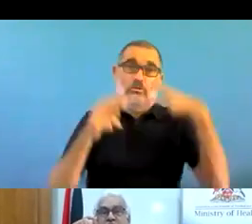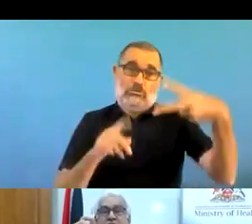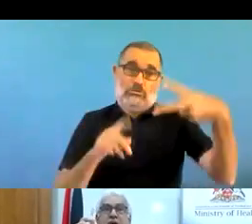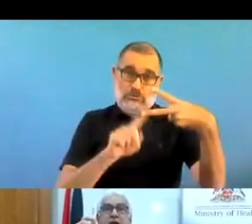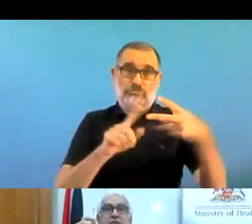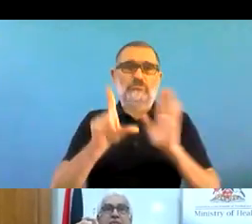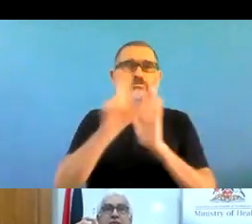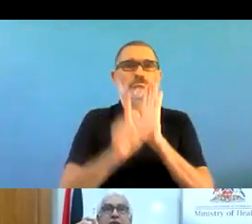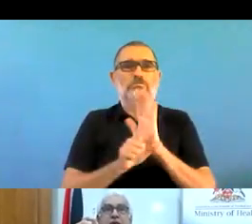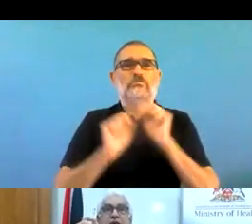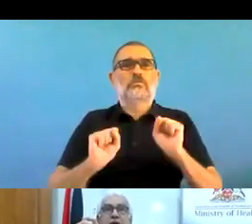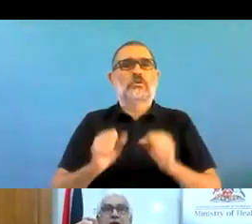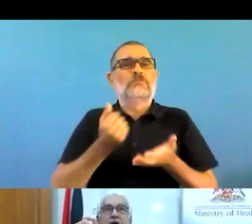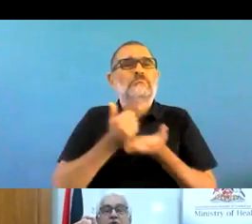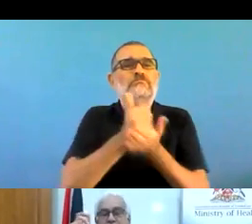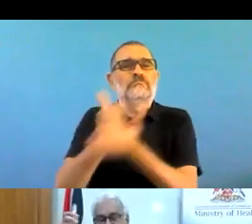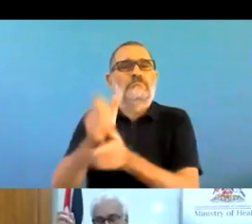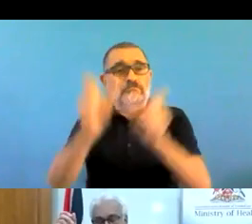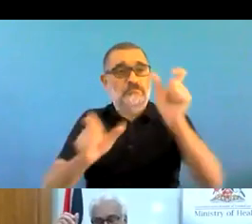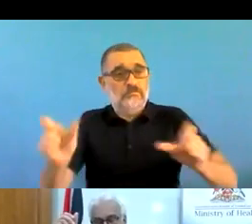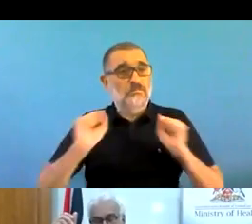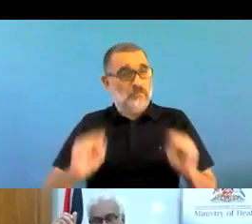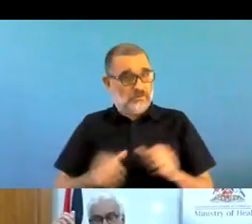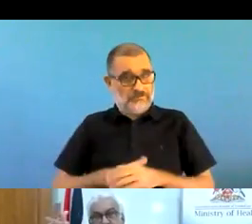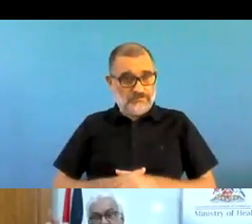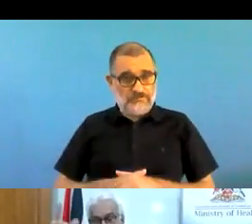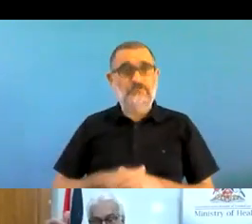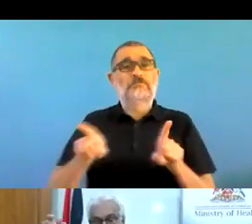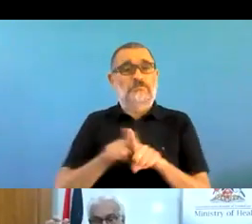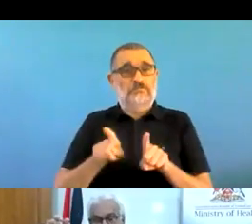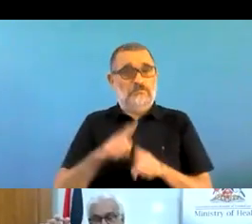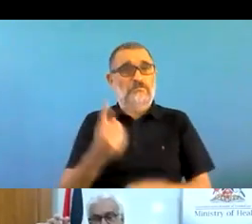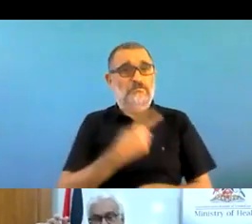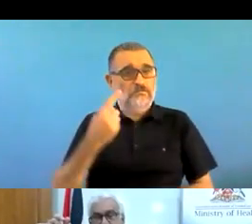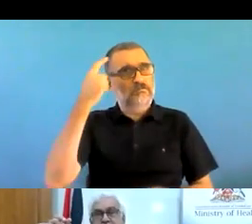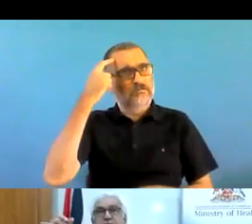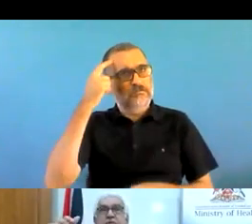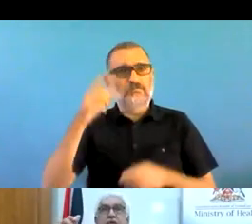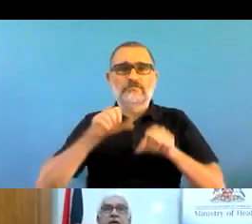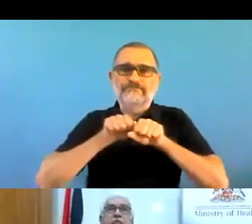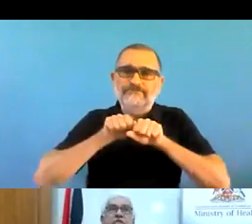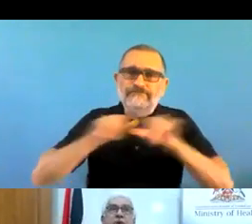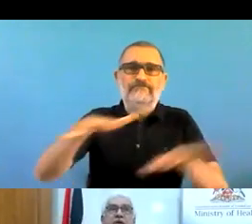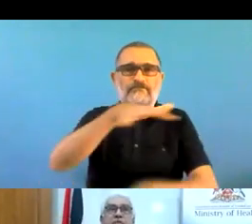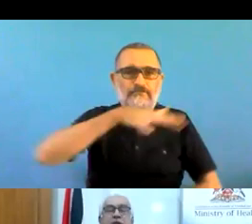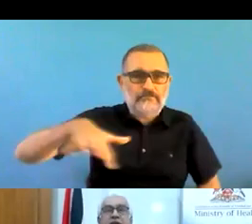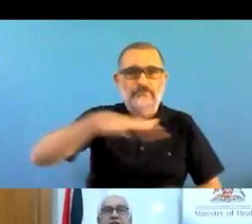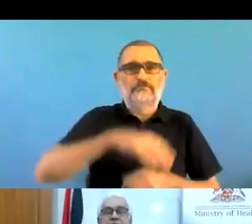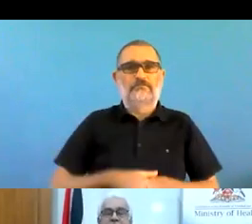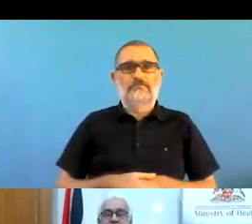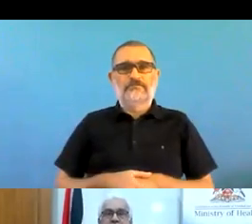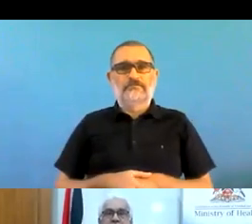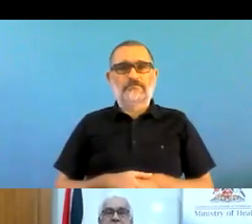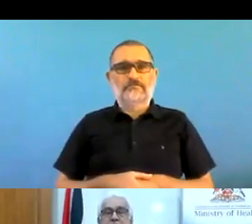of stigma. A recent study by the University of the West Indies, next slide please, which I will come to